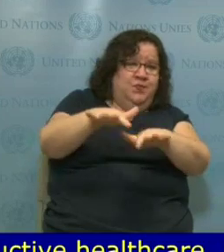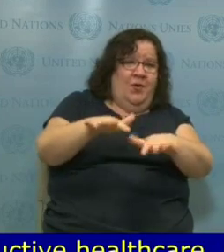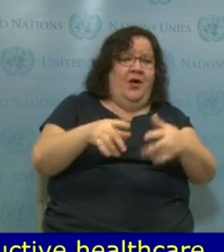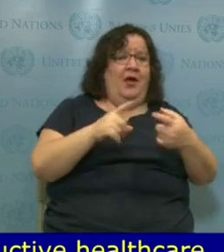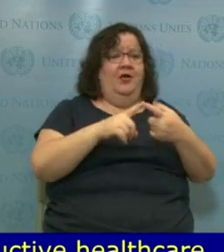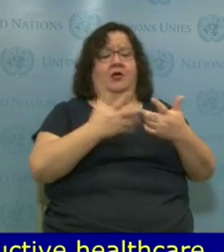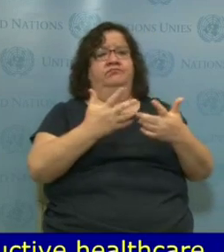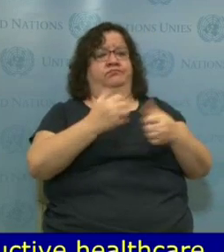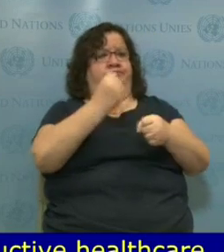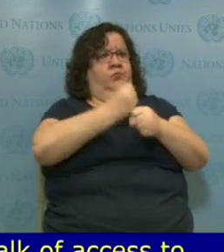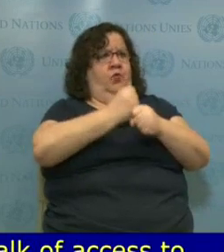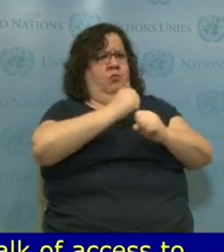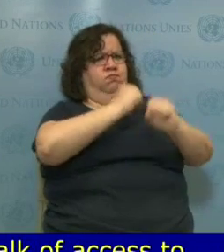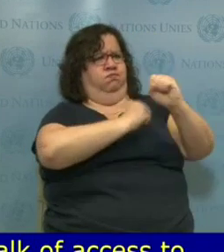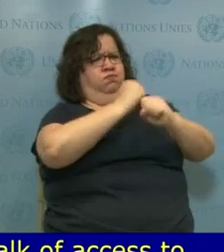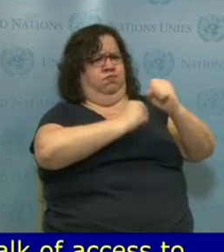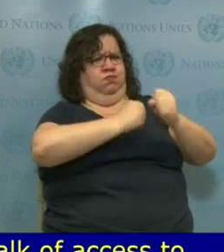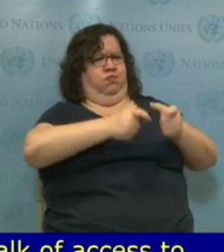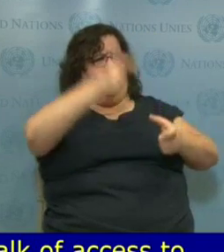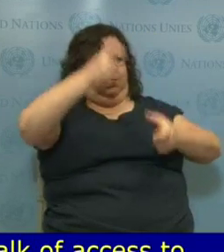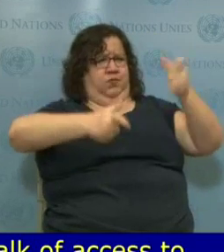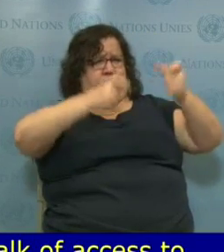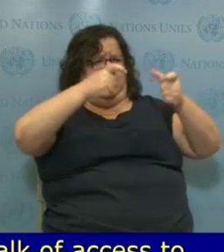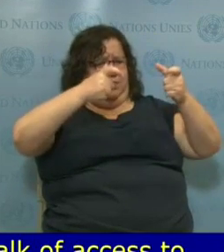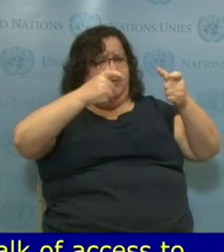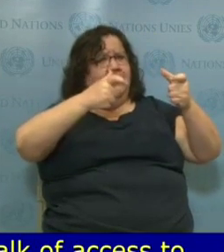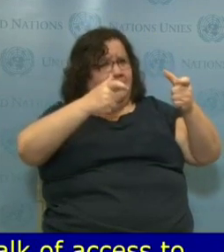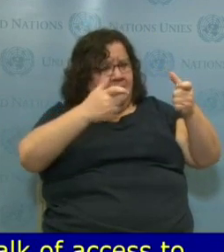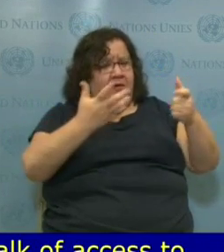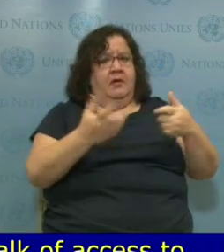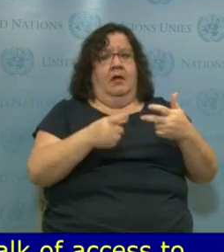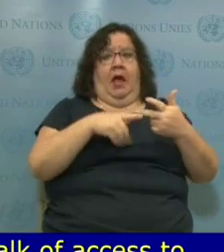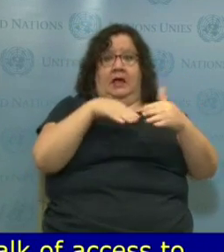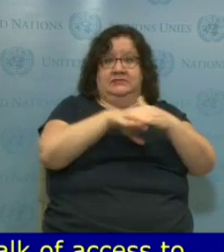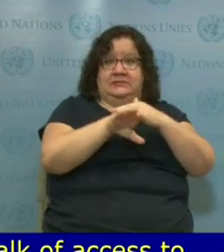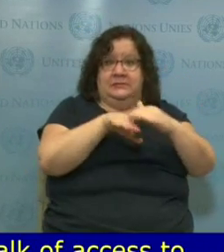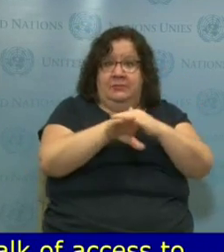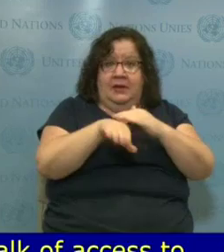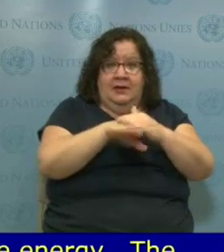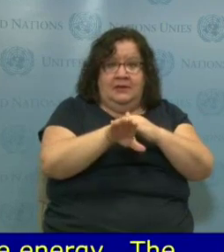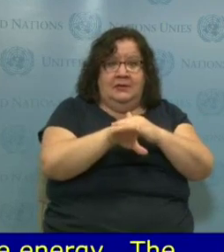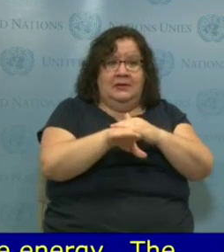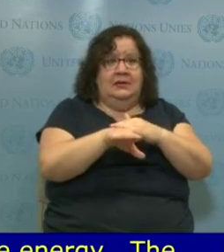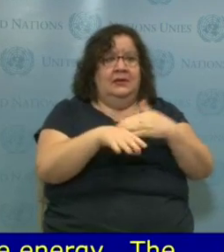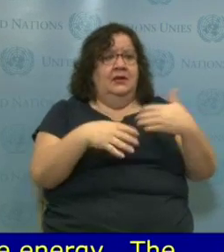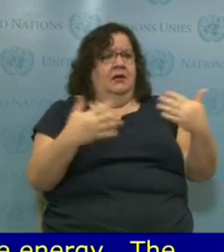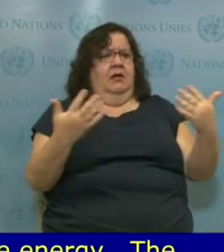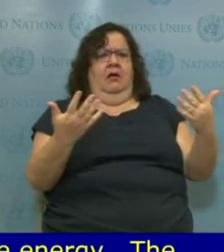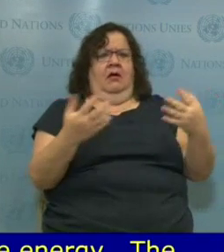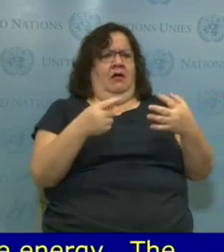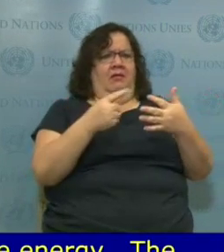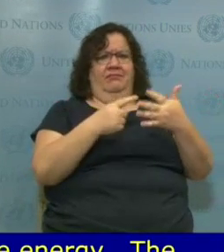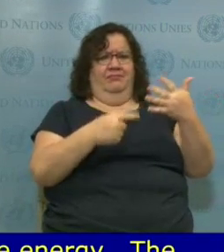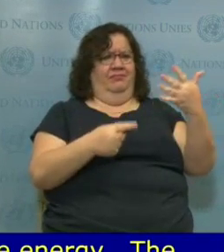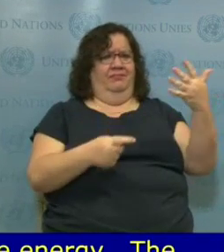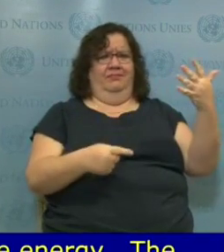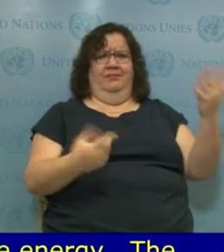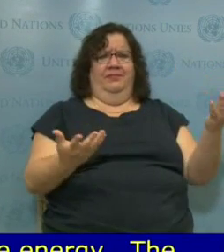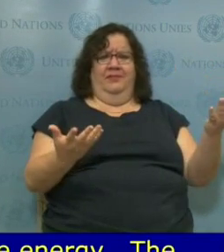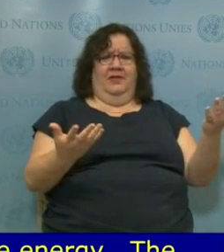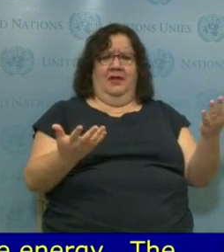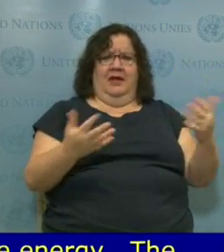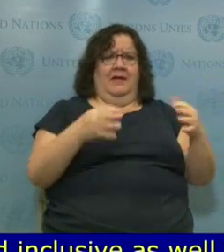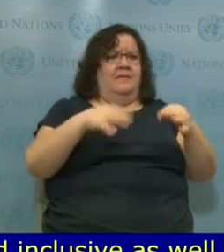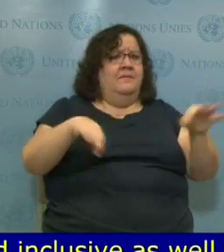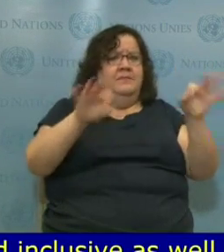for all. The Committee also stresses and emphasizes that compliance with